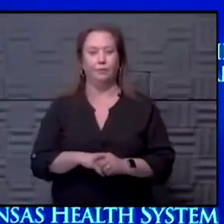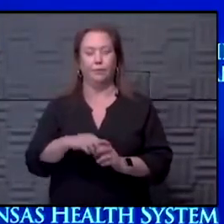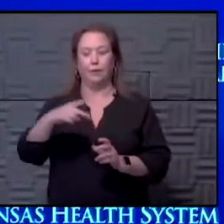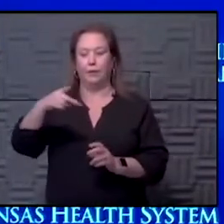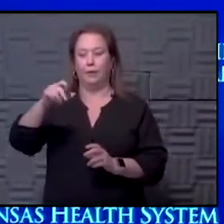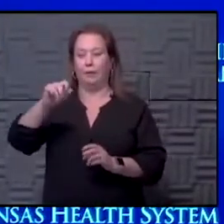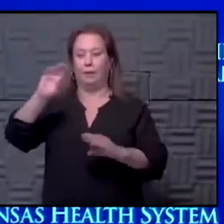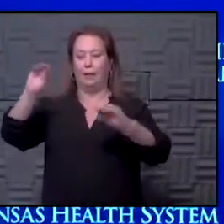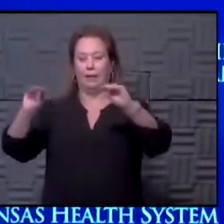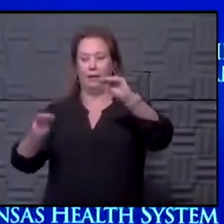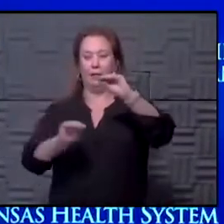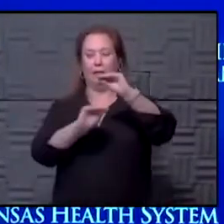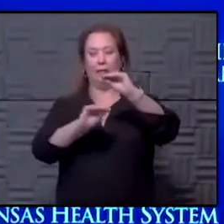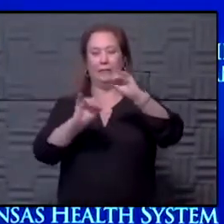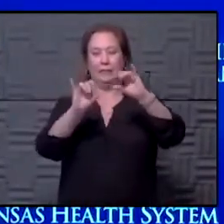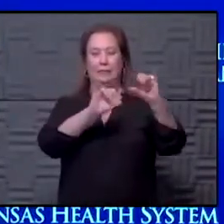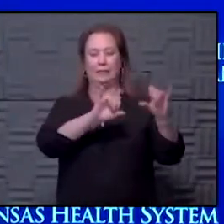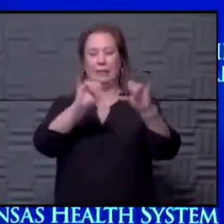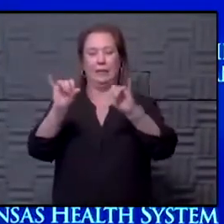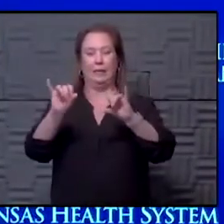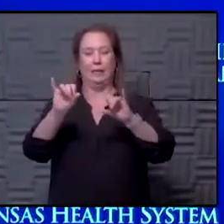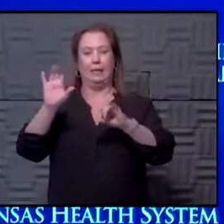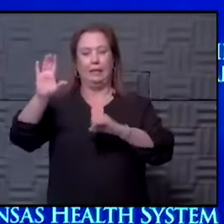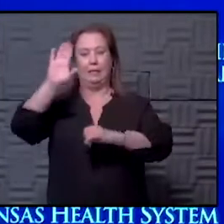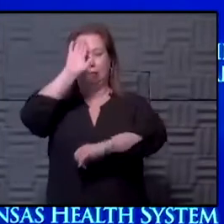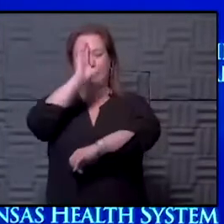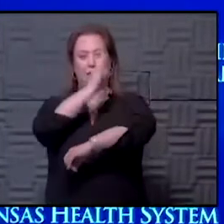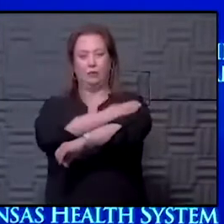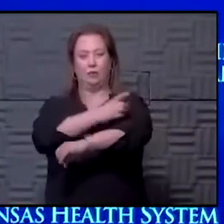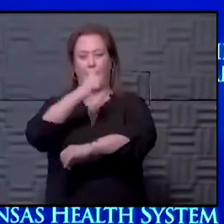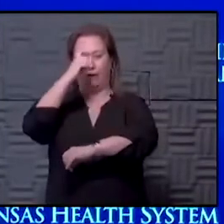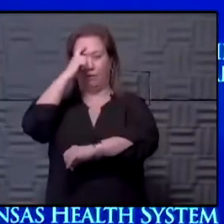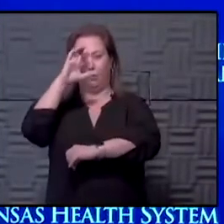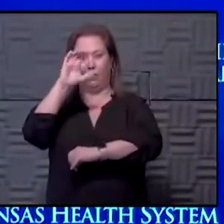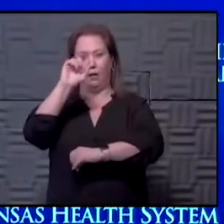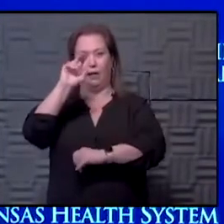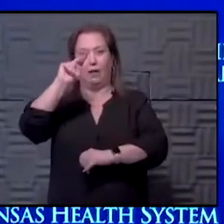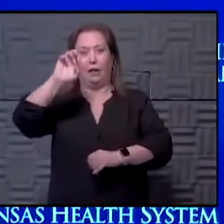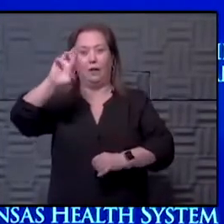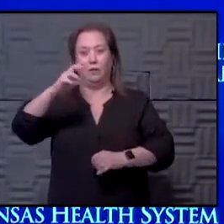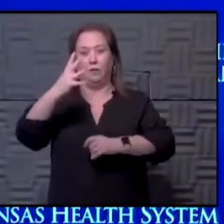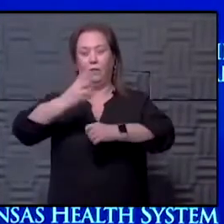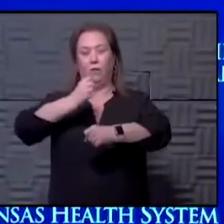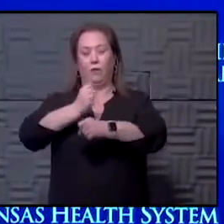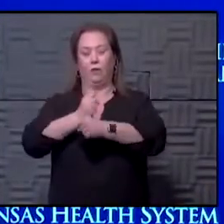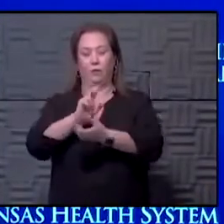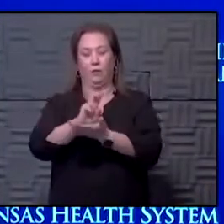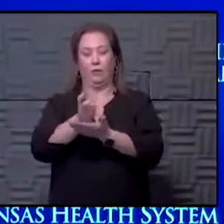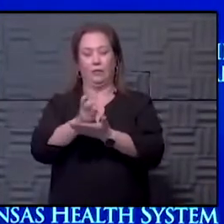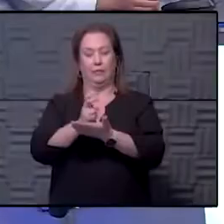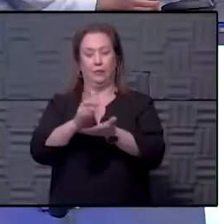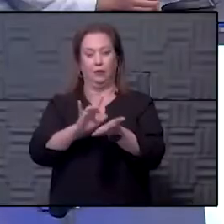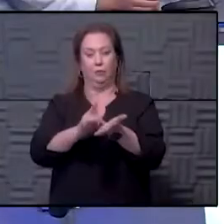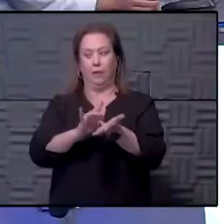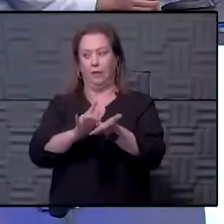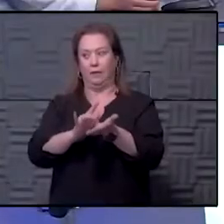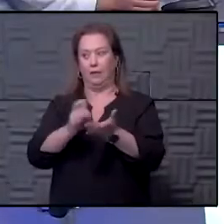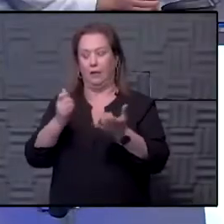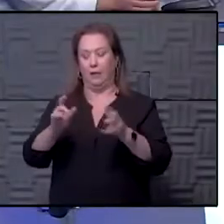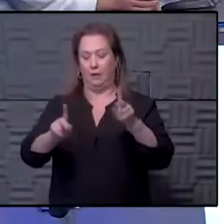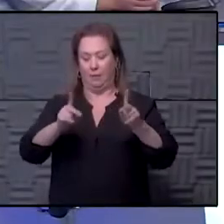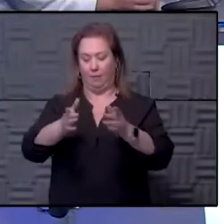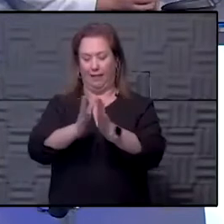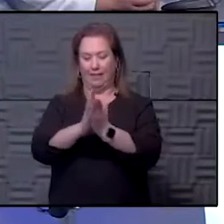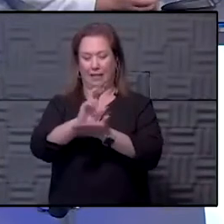Pat because it's kind of along the same theme. His son had brain cancer four years ago, and he's on seizure medication. We have a lot of people asking